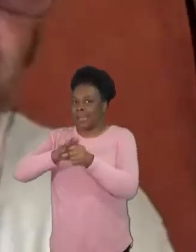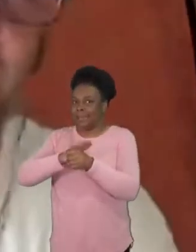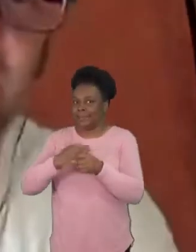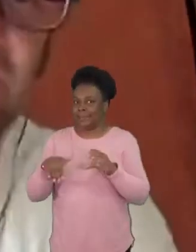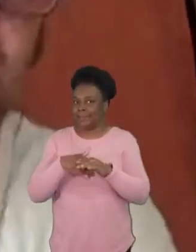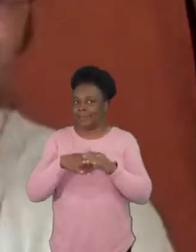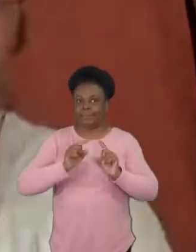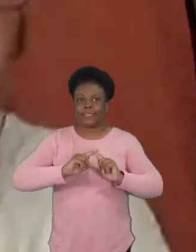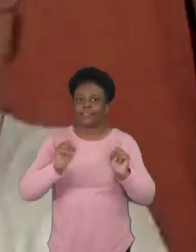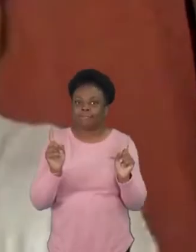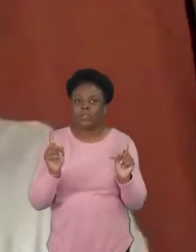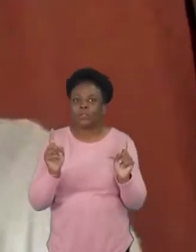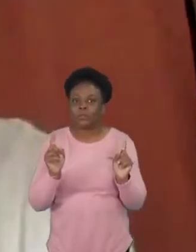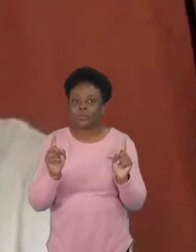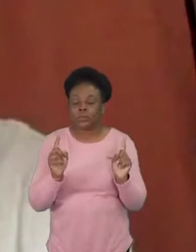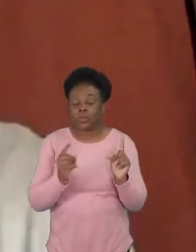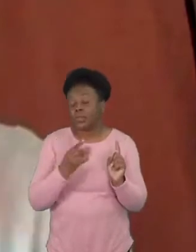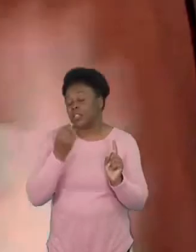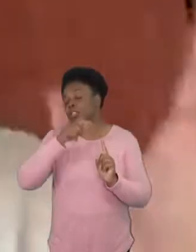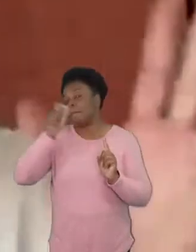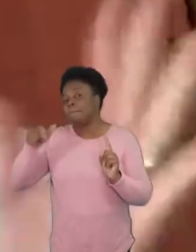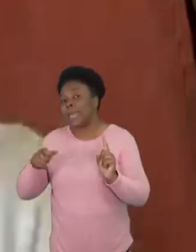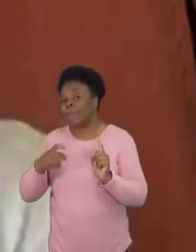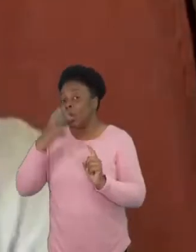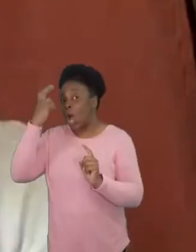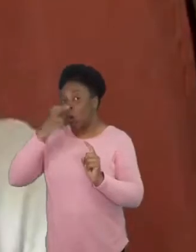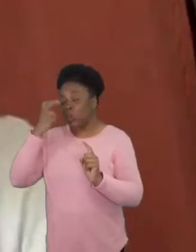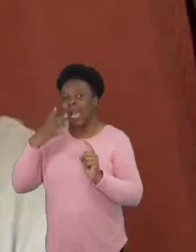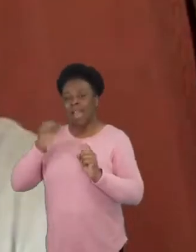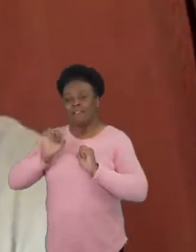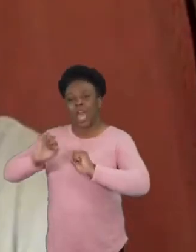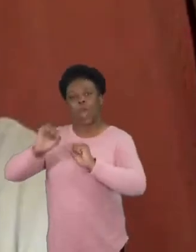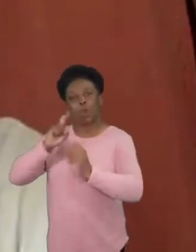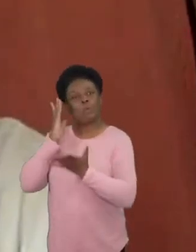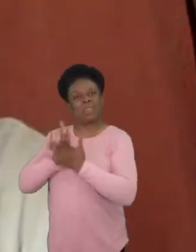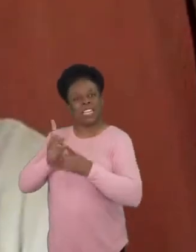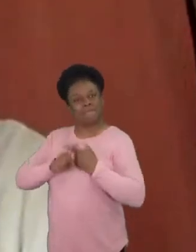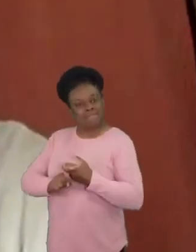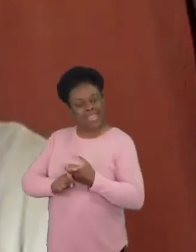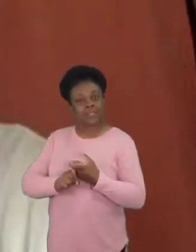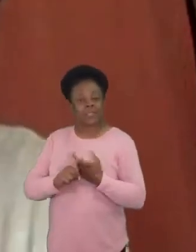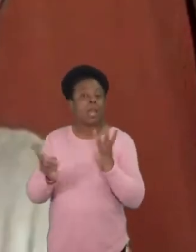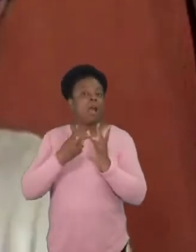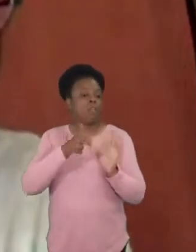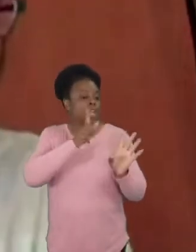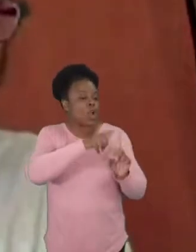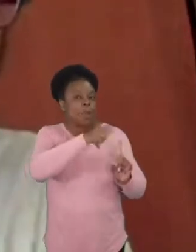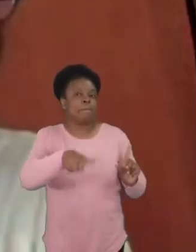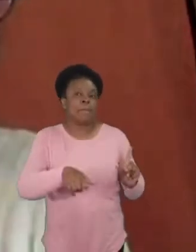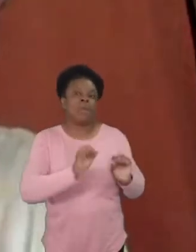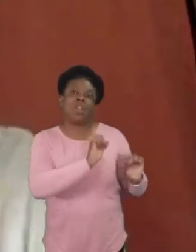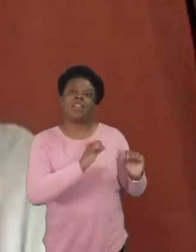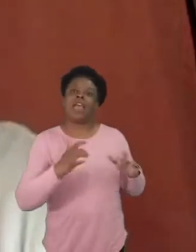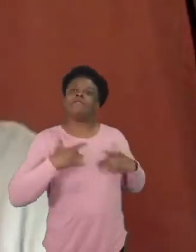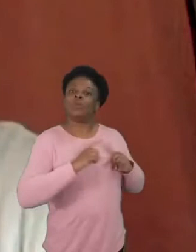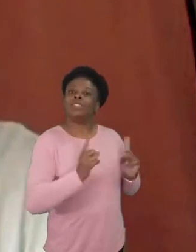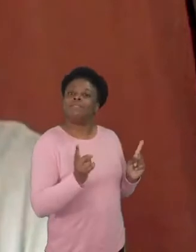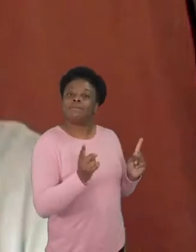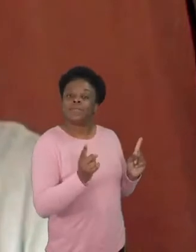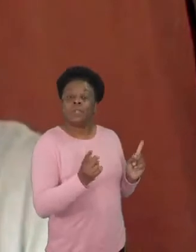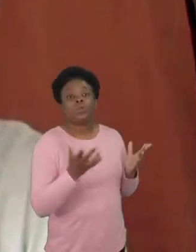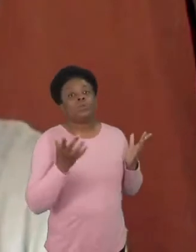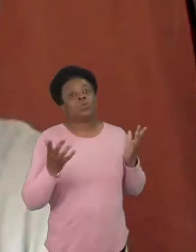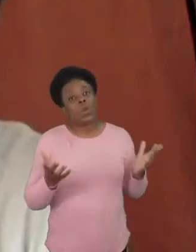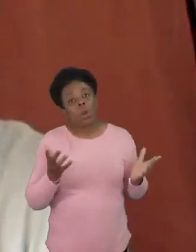from someone that's older with someone that's younger and so all this like so i think it's a very complicated issue but the first thing that we can